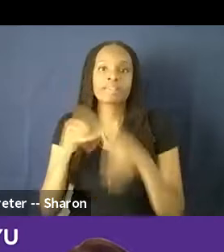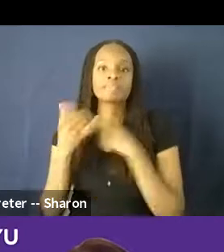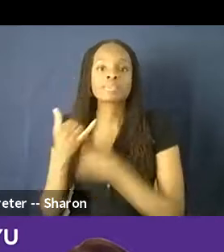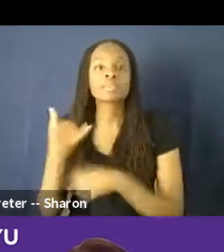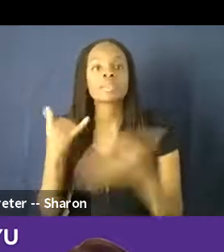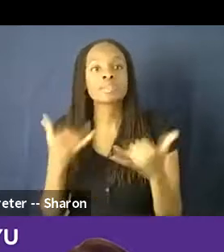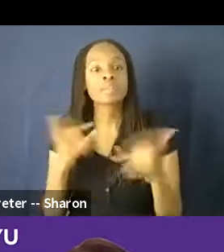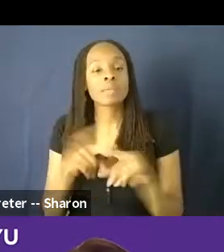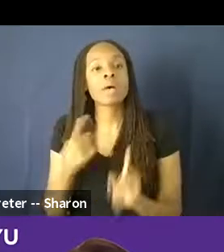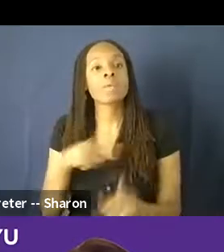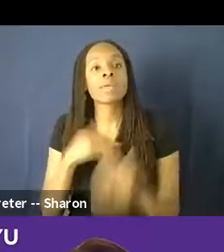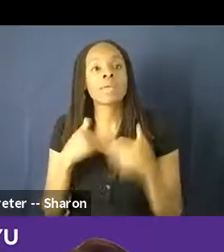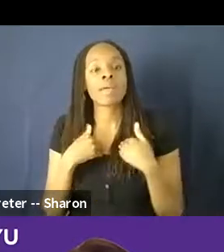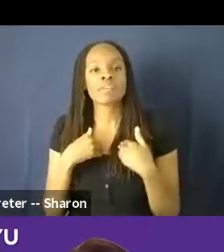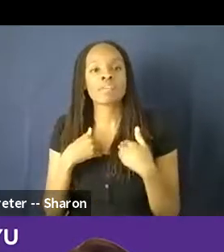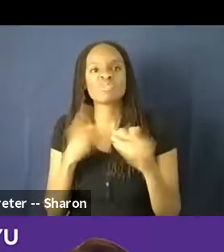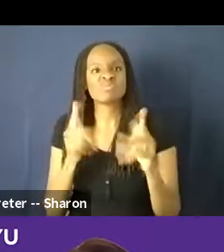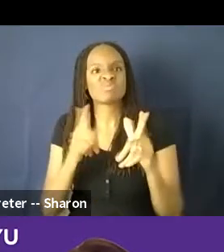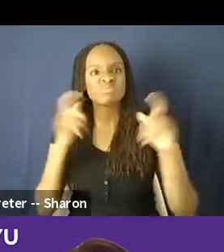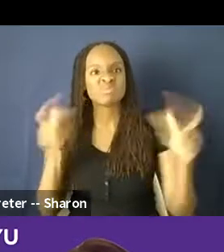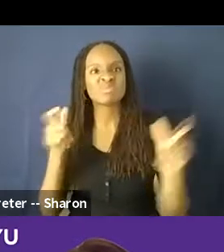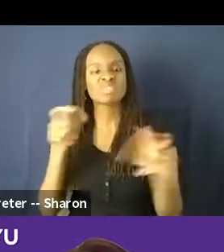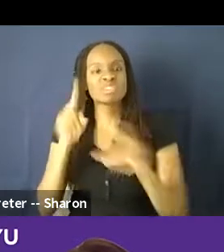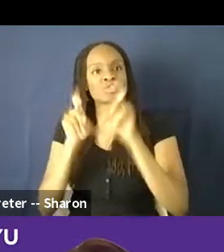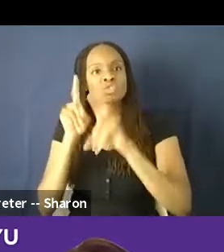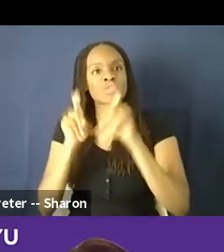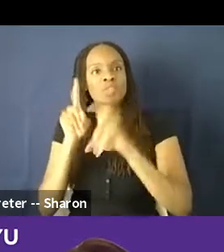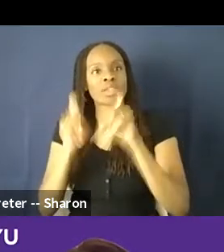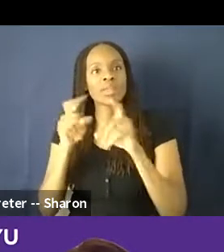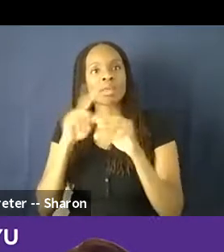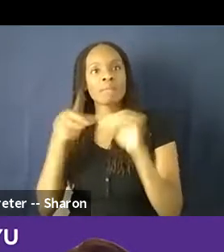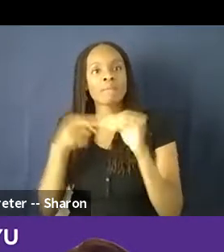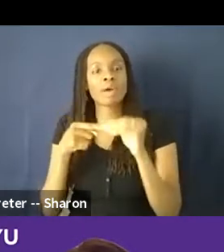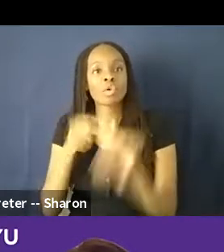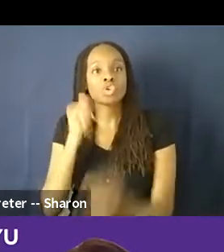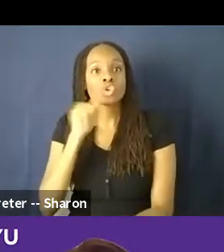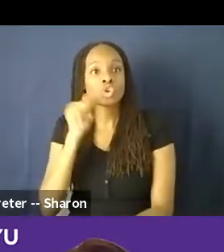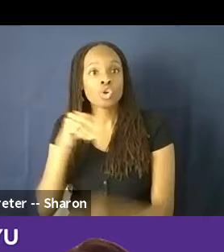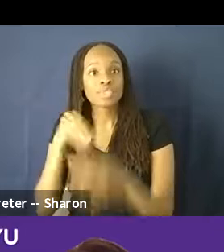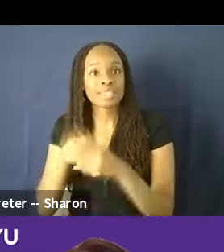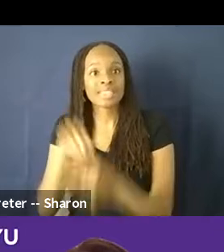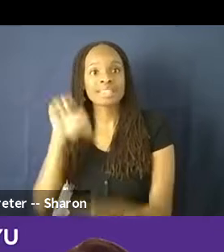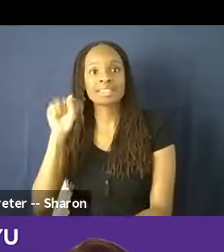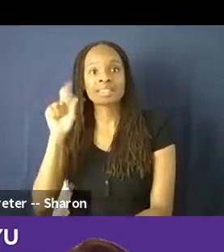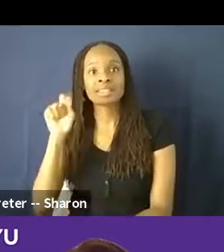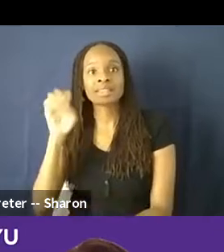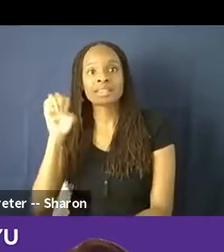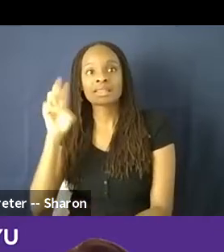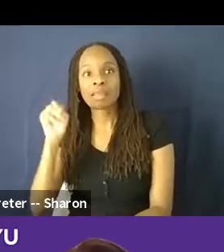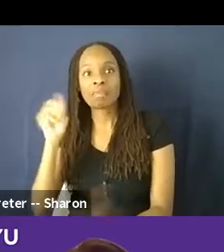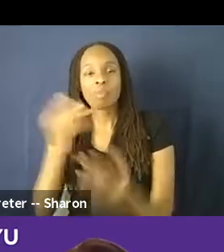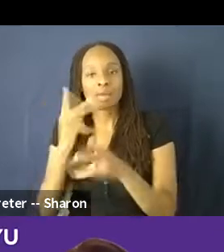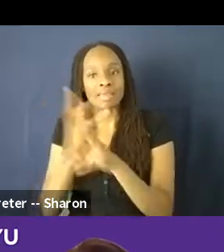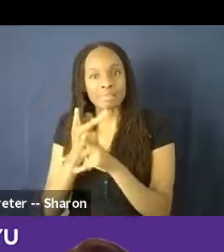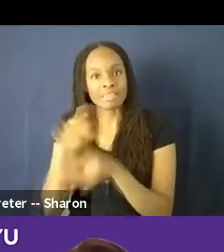have a massive survey on girls in STEM, what keeps girls in STEM, what keeps them out of STEM.